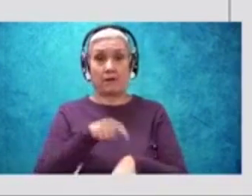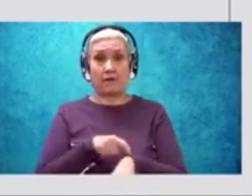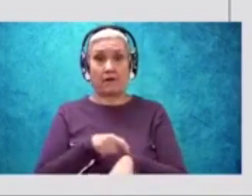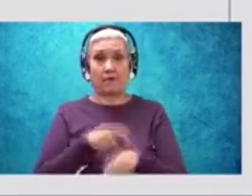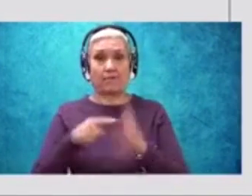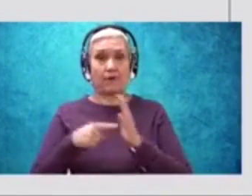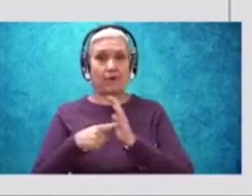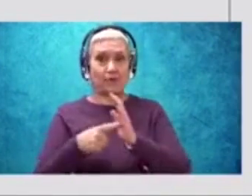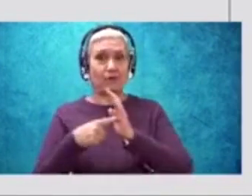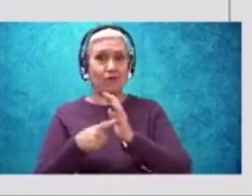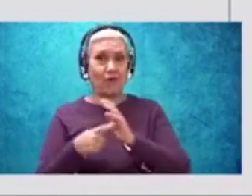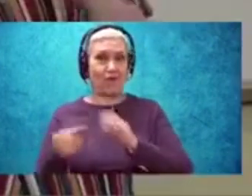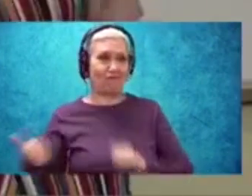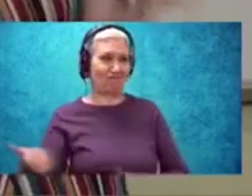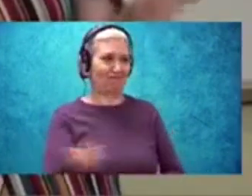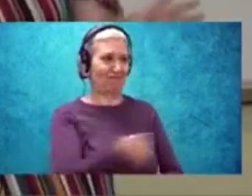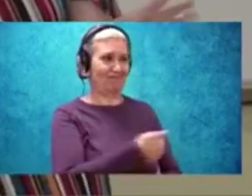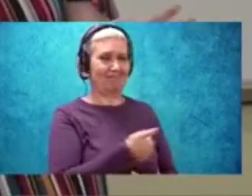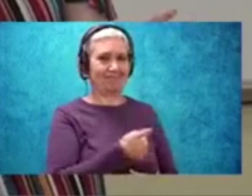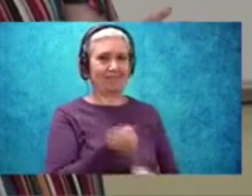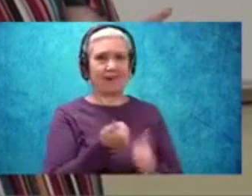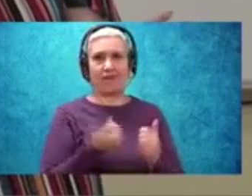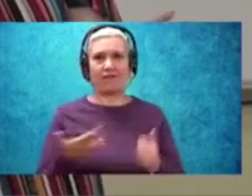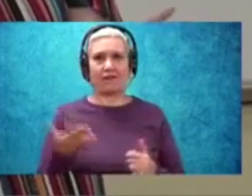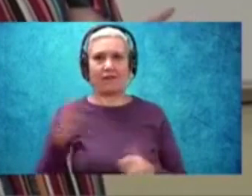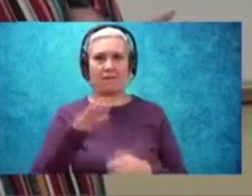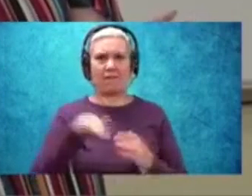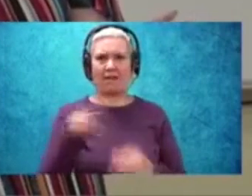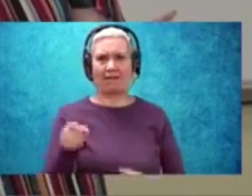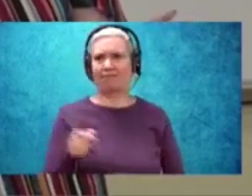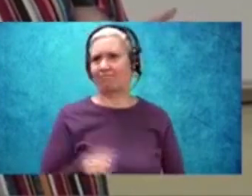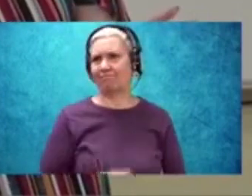you show everyone everything about you?